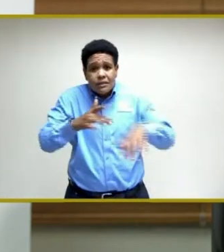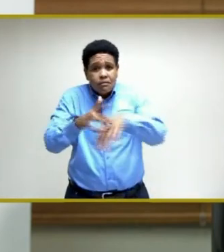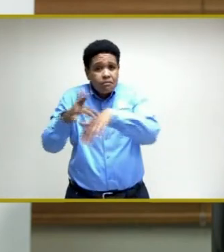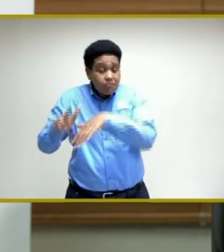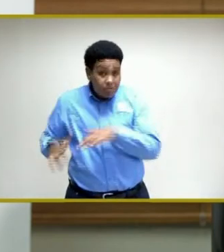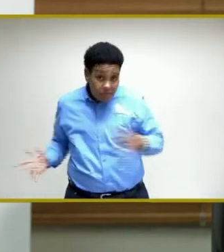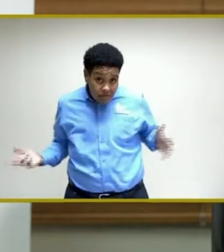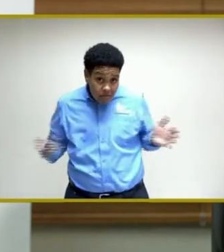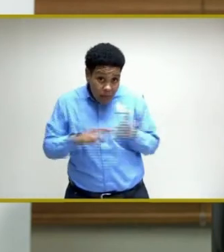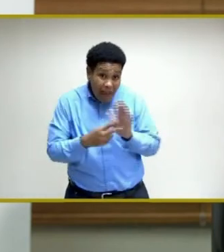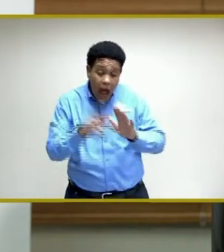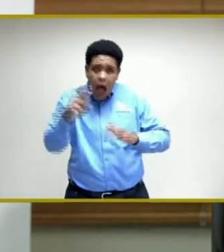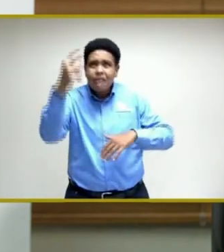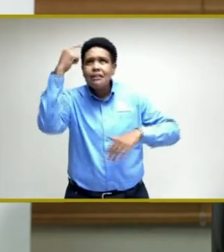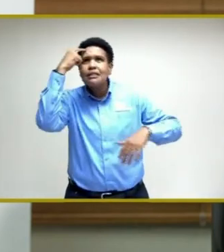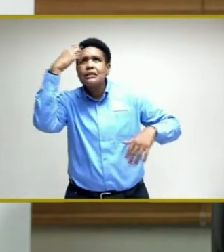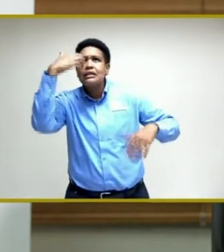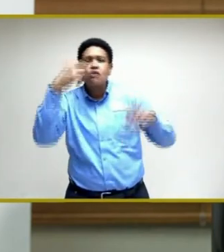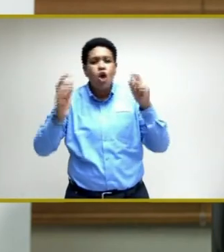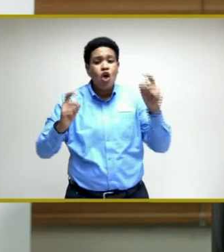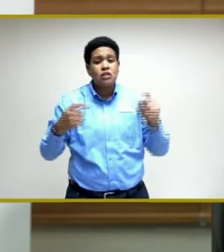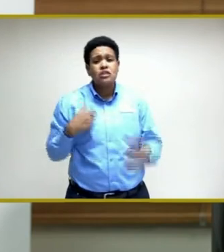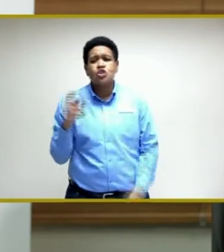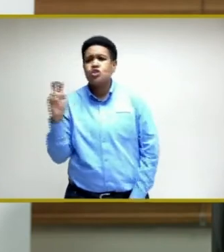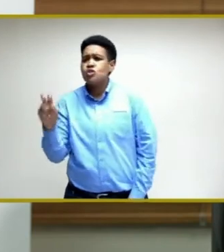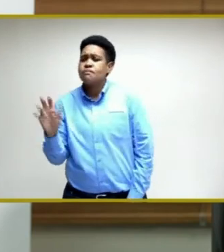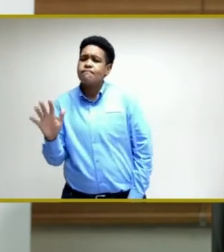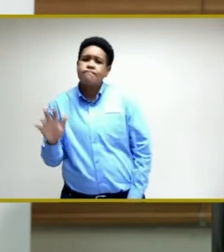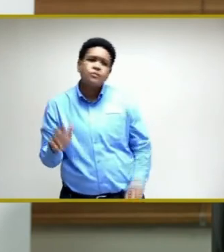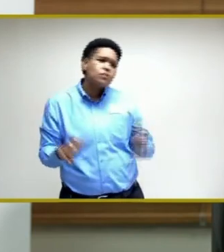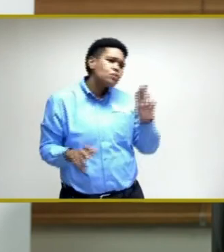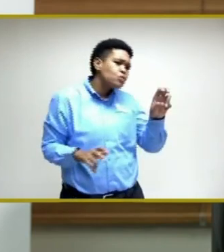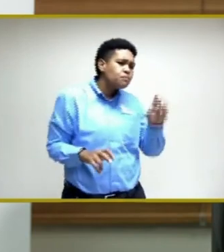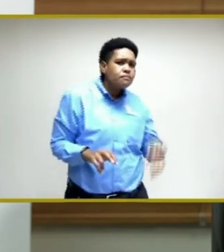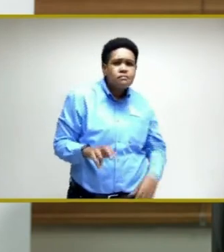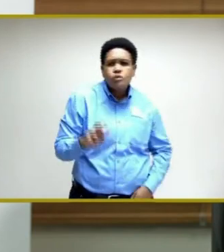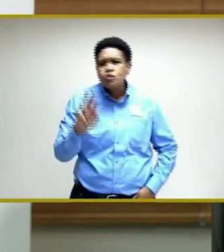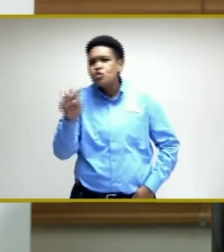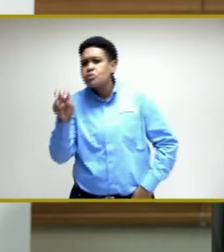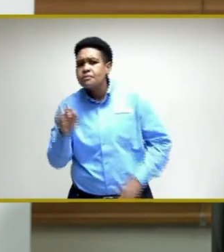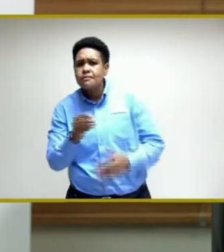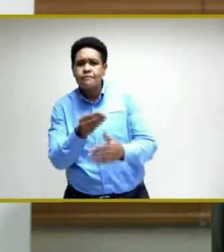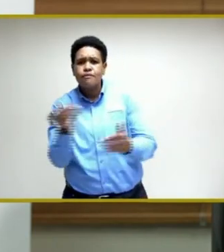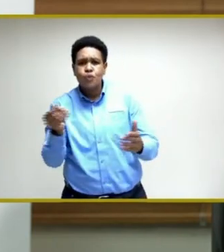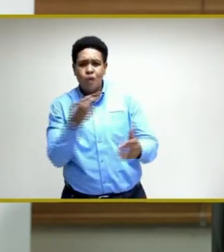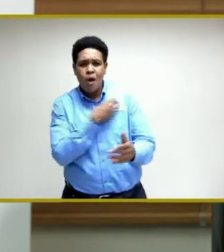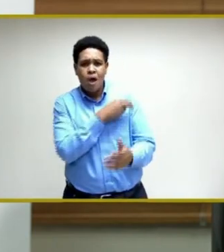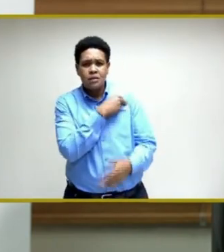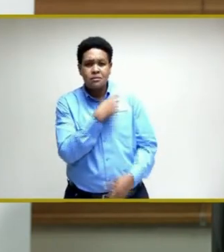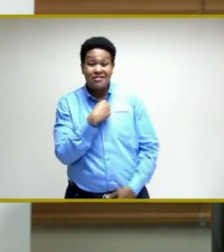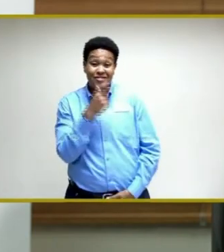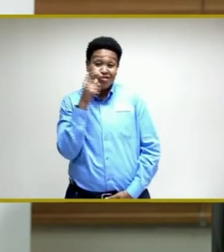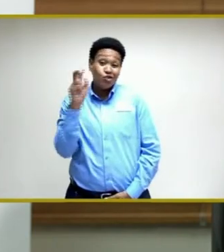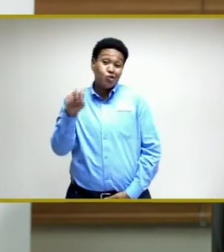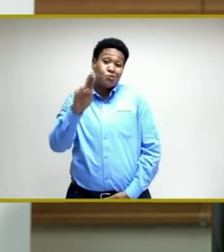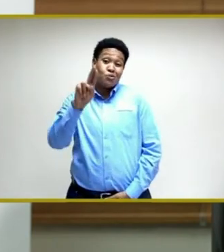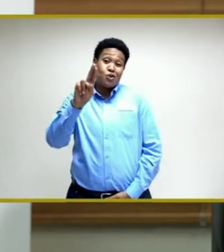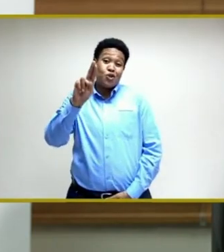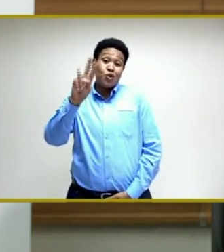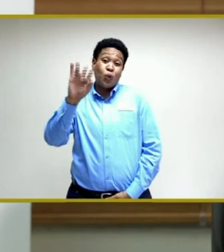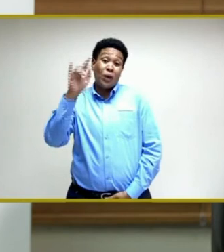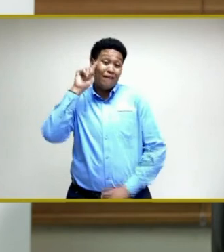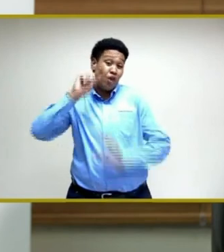institutions in the last few days, the university hospital, for example, and the 577